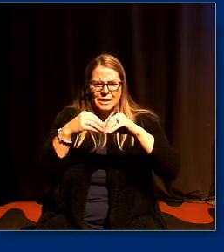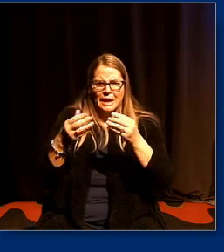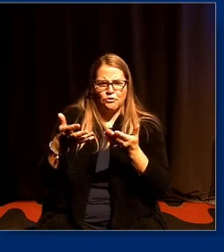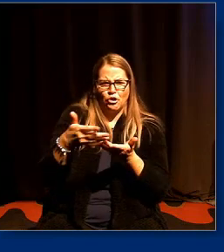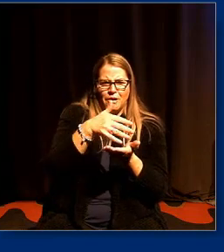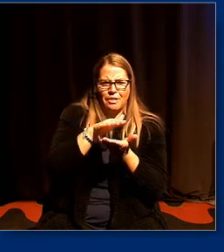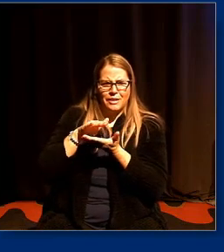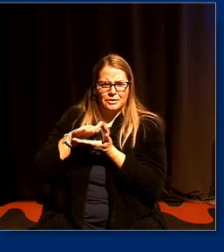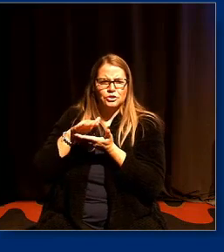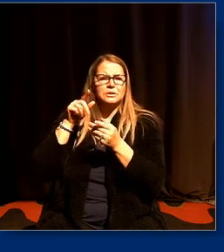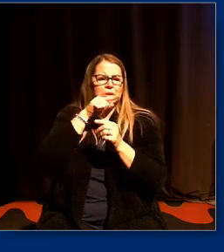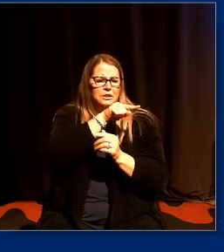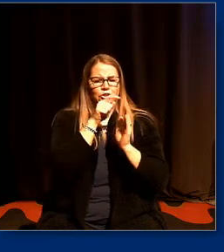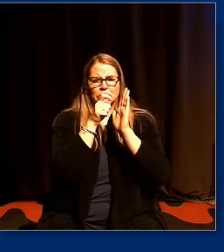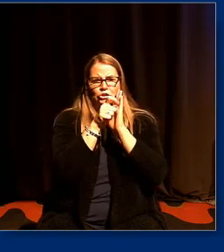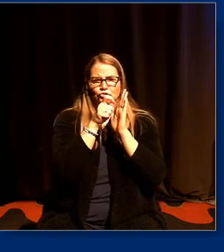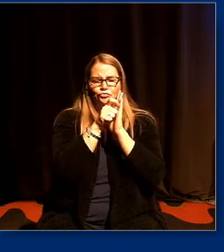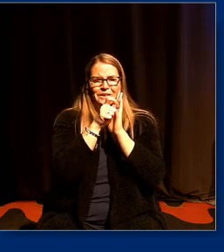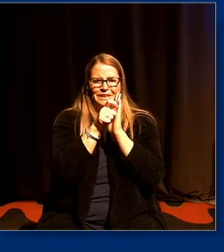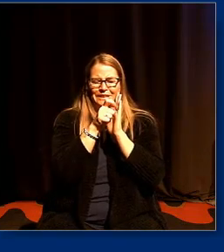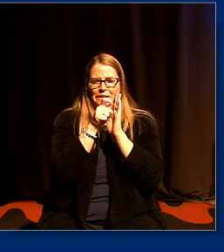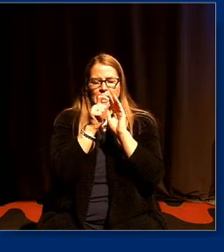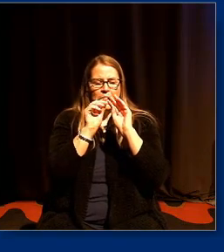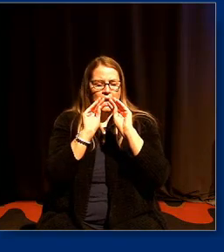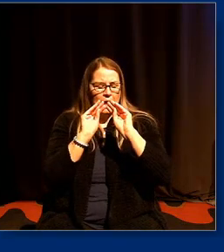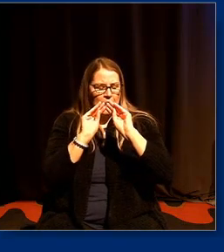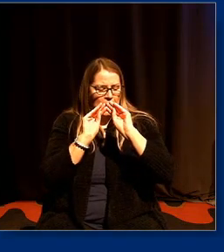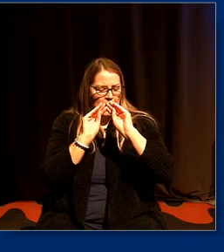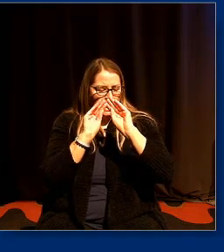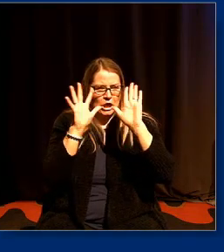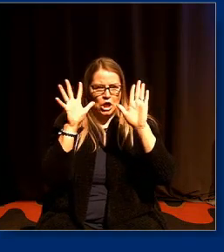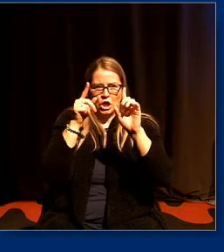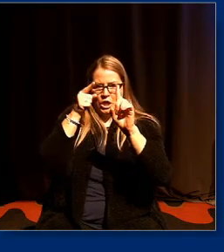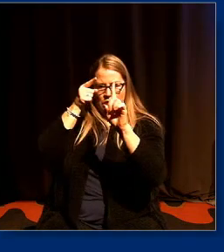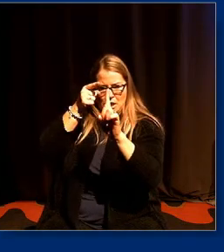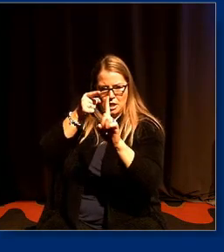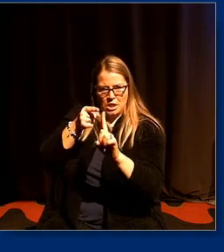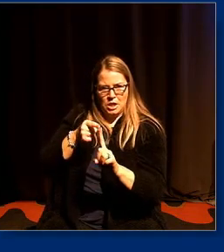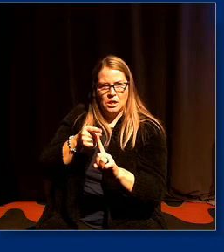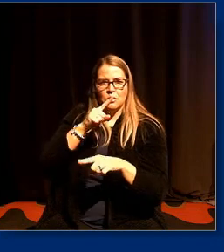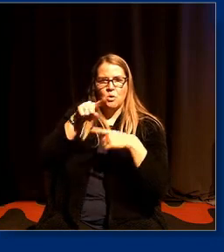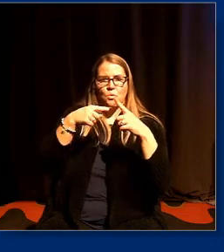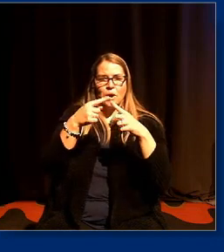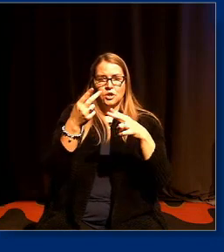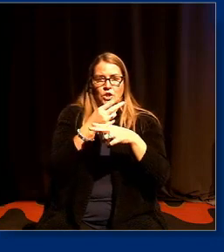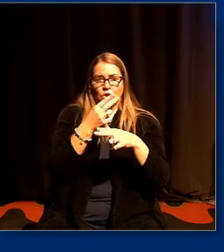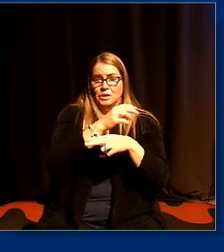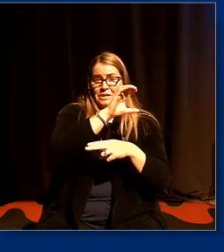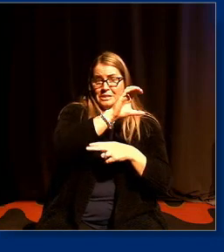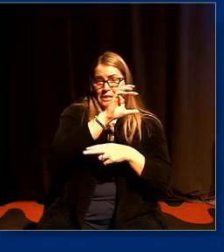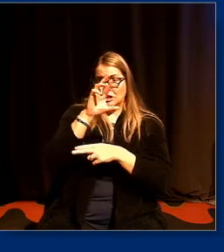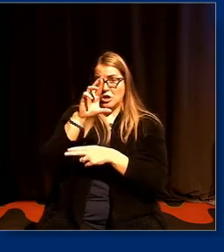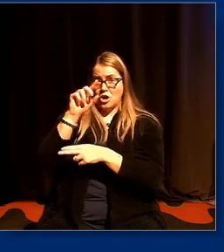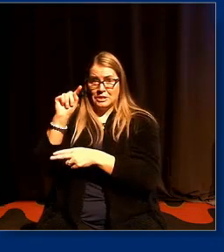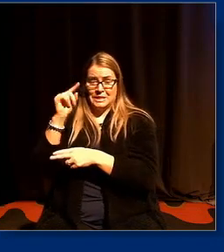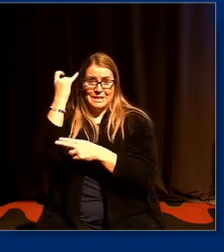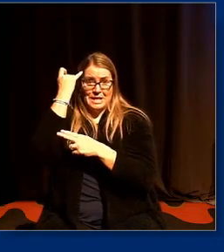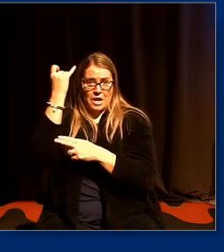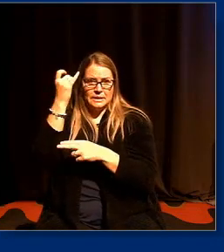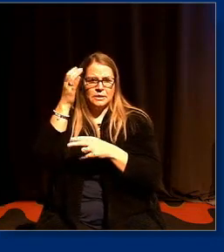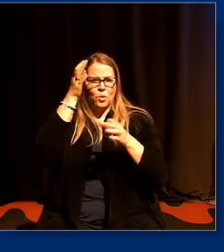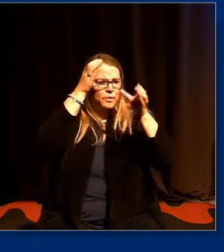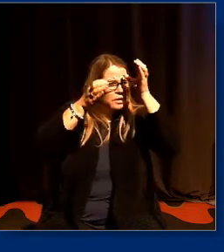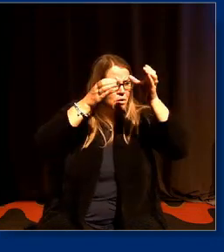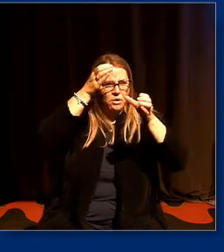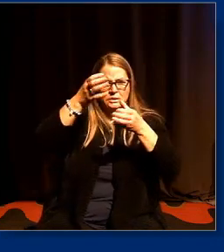she's written with such clarity about the way that when they started using crt ideas the concepts